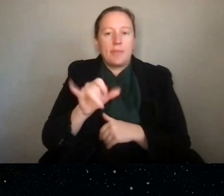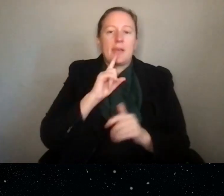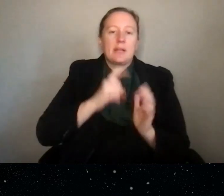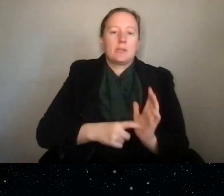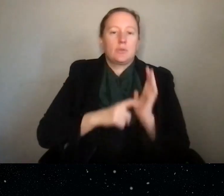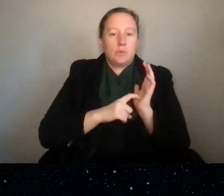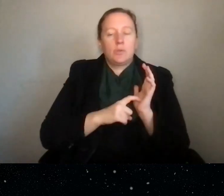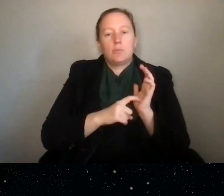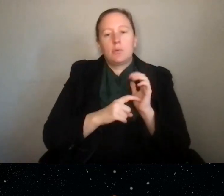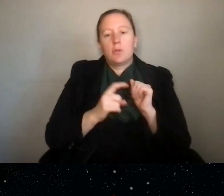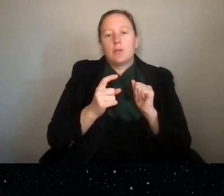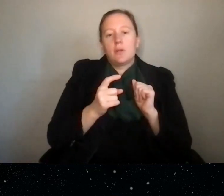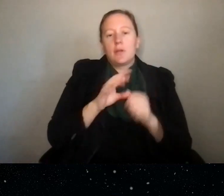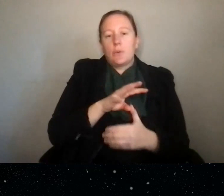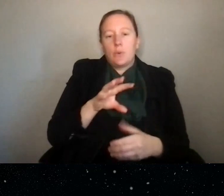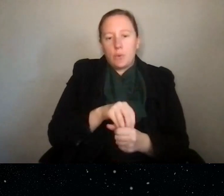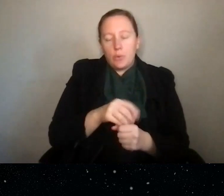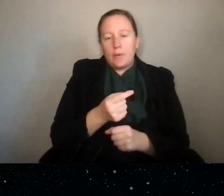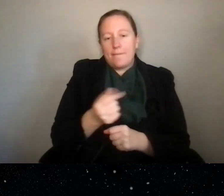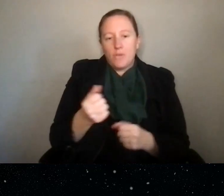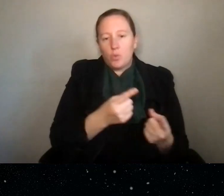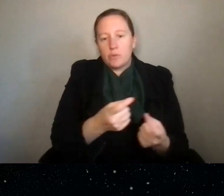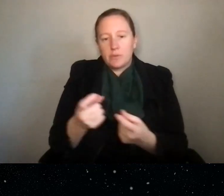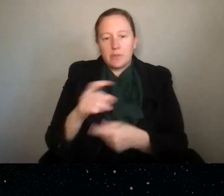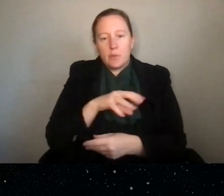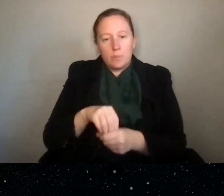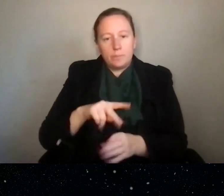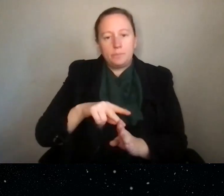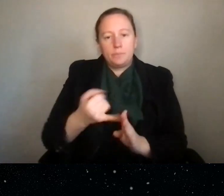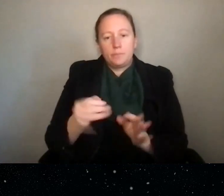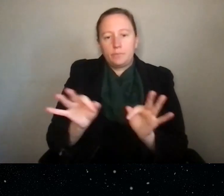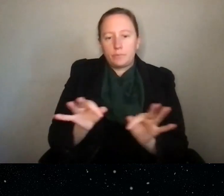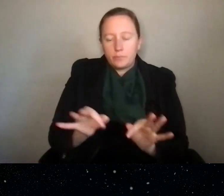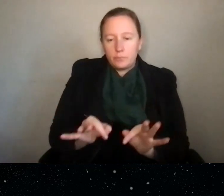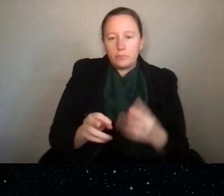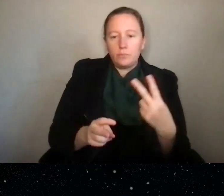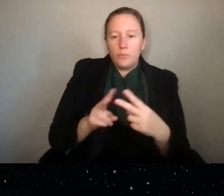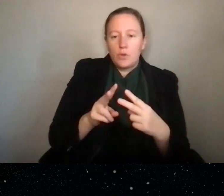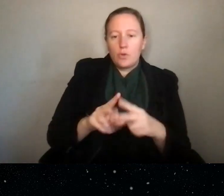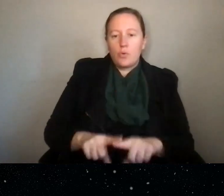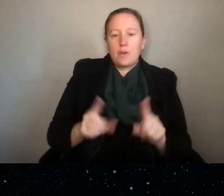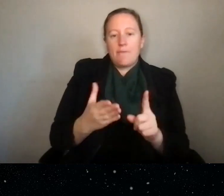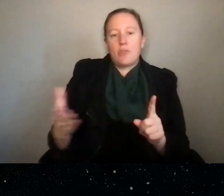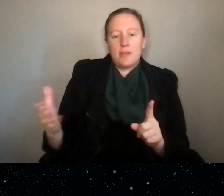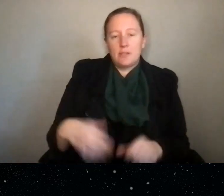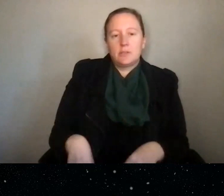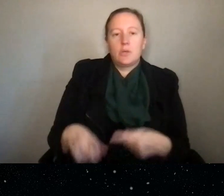in those in a few solicitations included in the project description of the proposal. So those are two different things. One is really